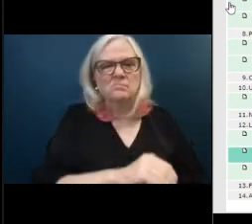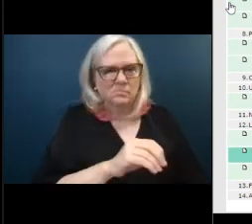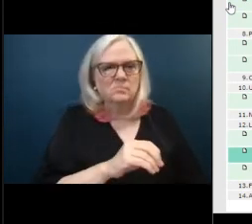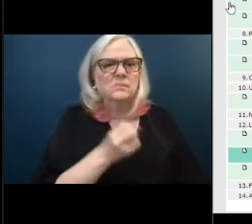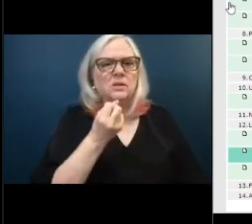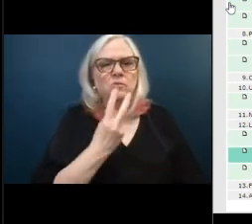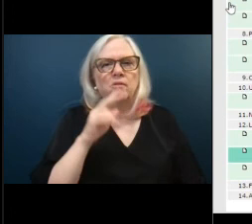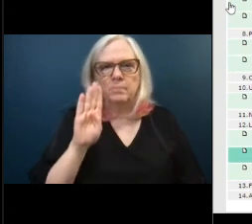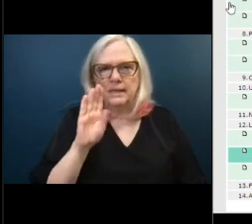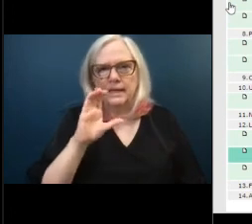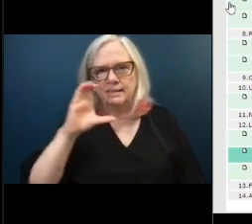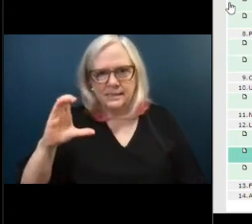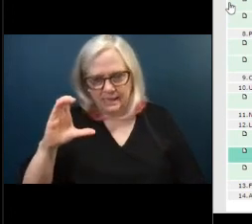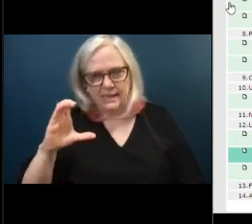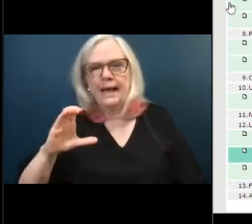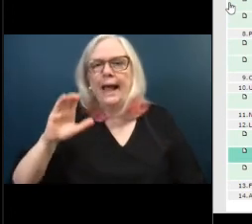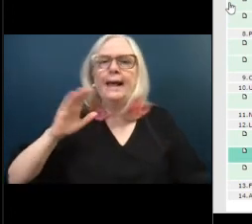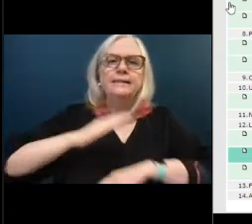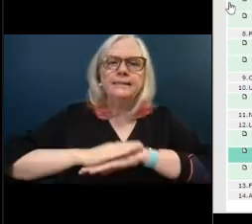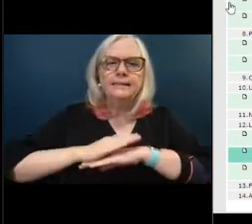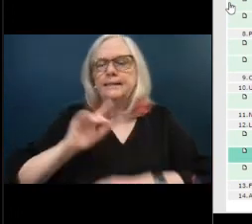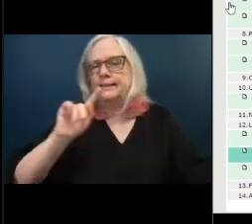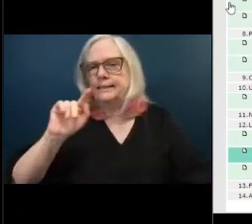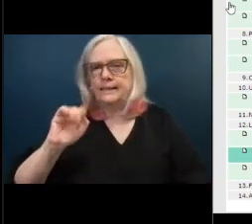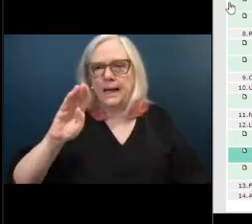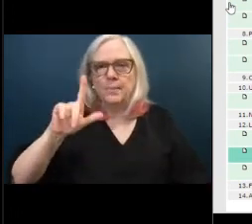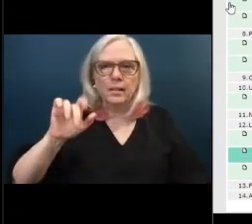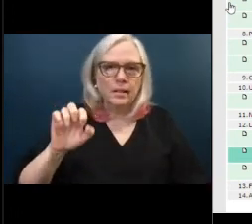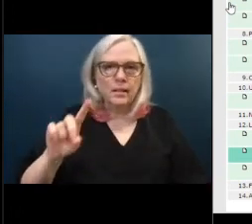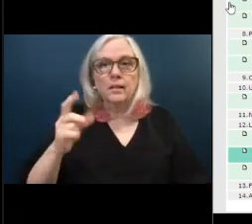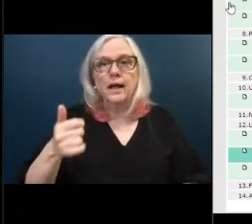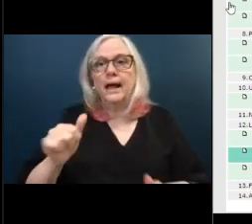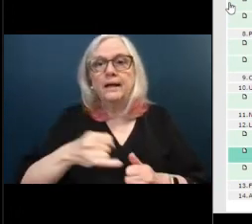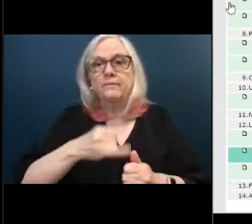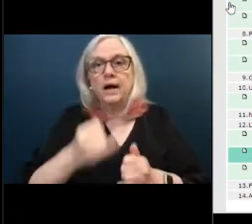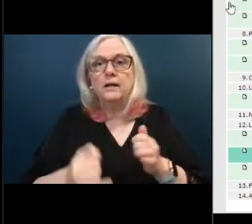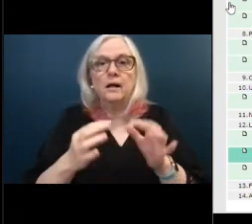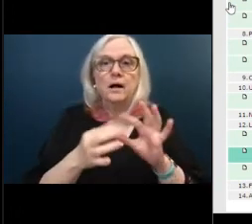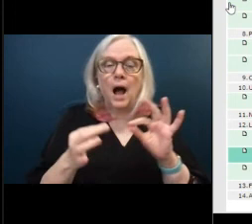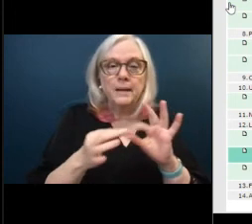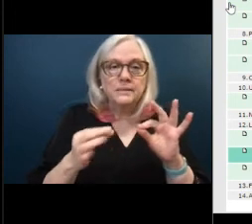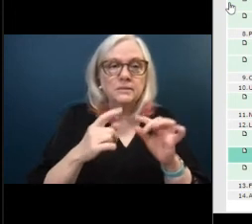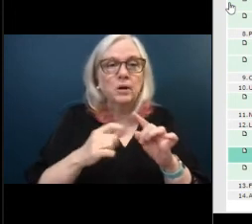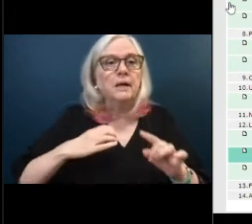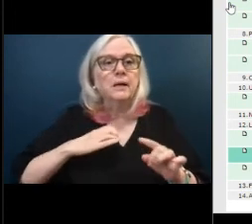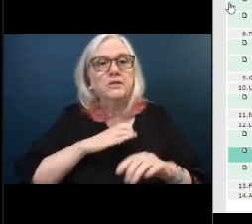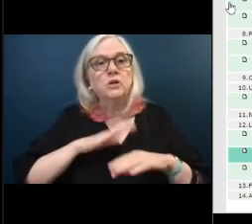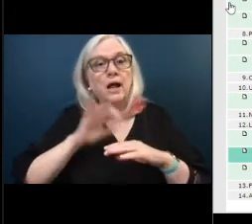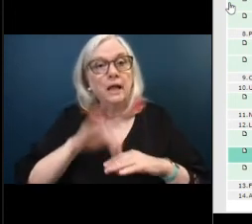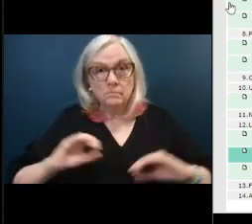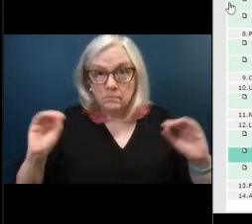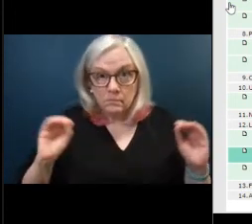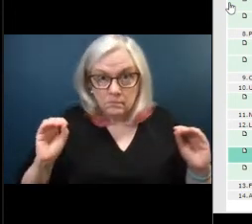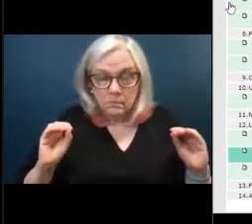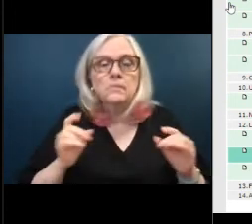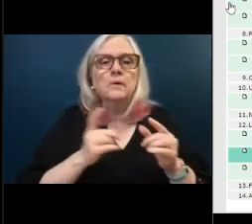tabled are there any other final comments or questions from the commission seeing none i'll entertain a